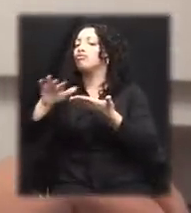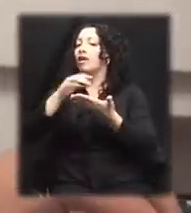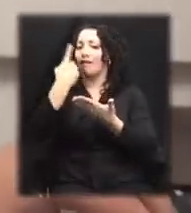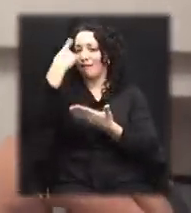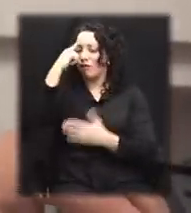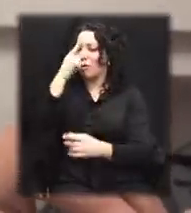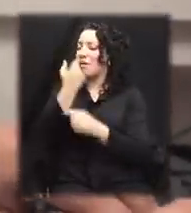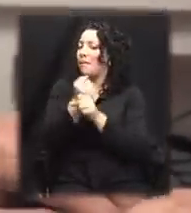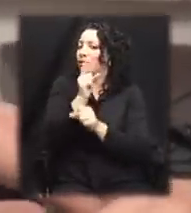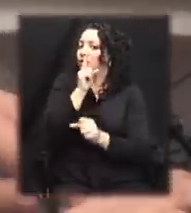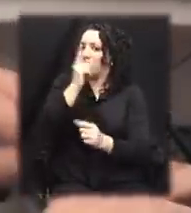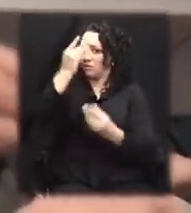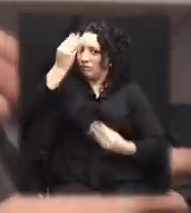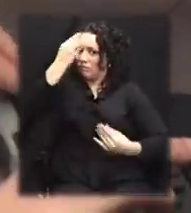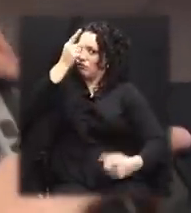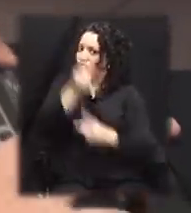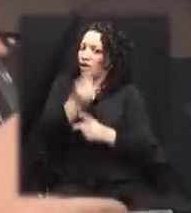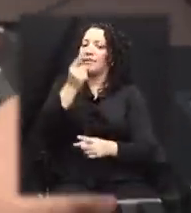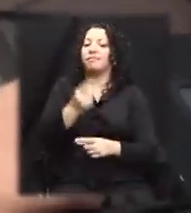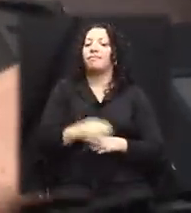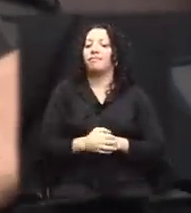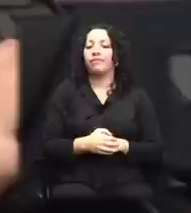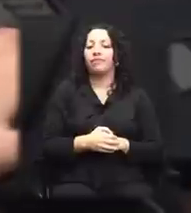to ensure accuracy of information.